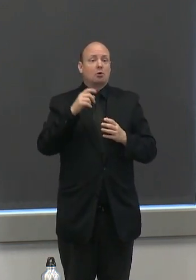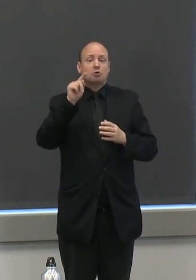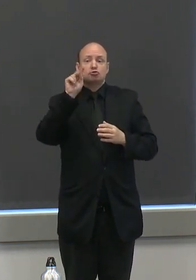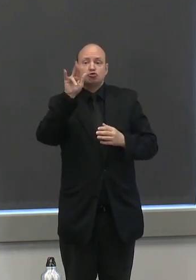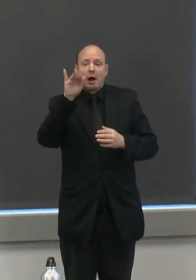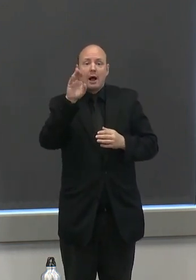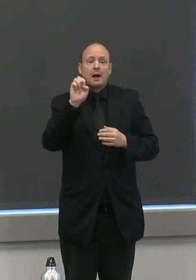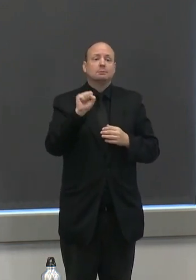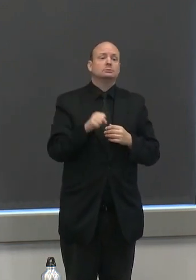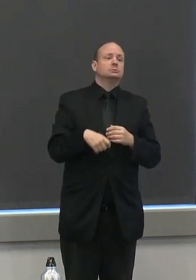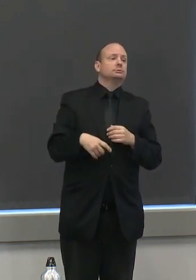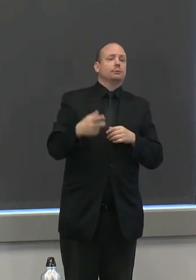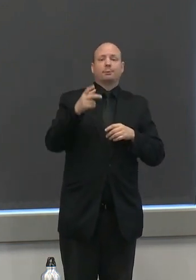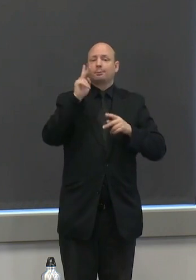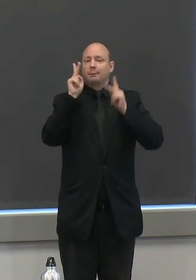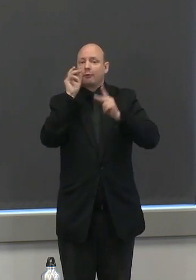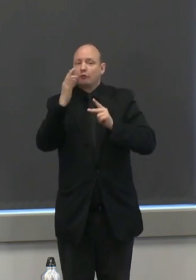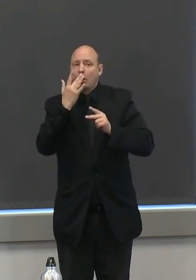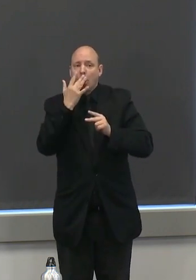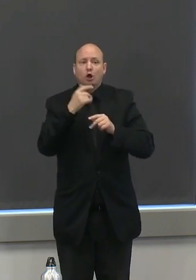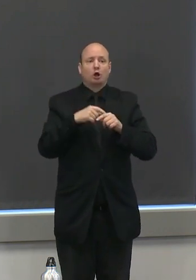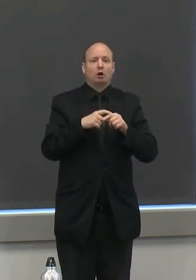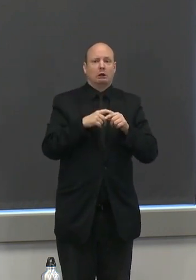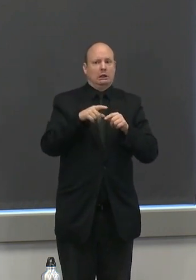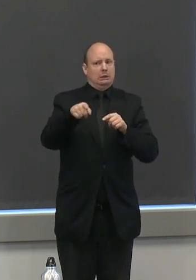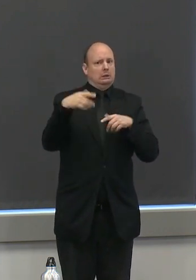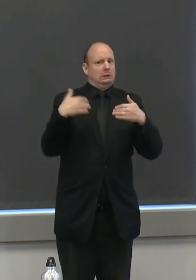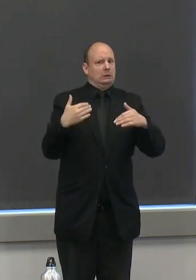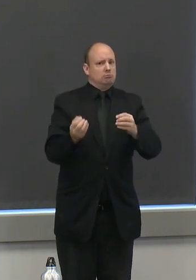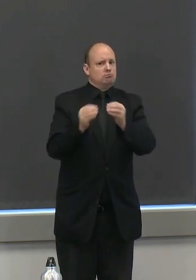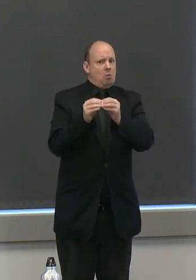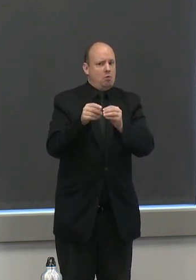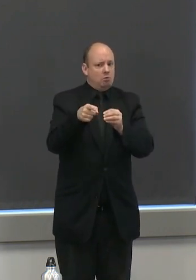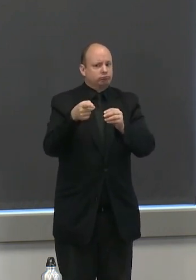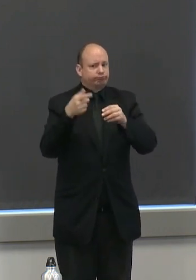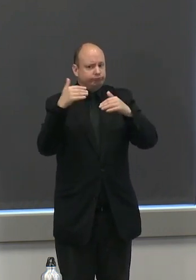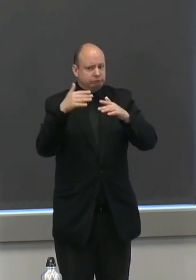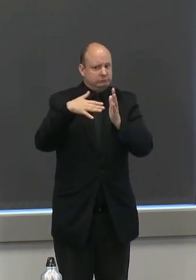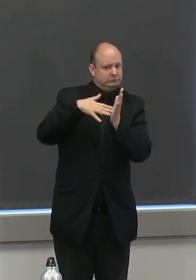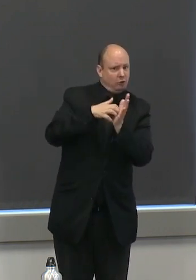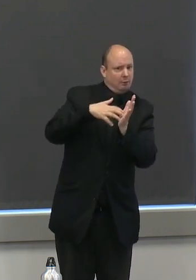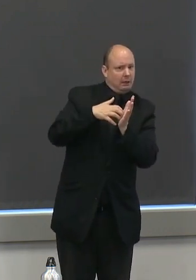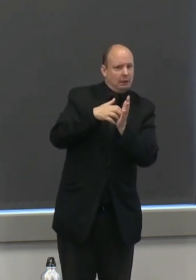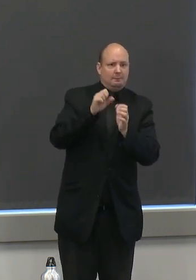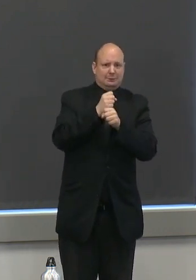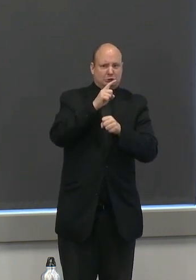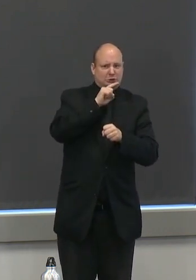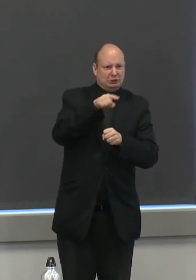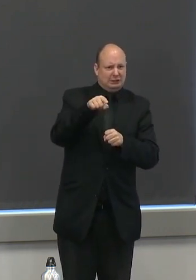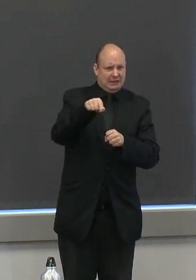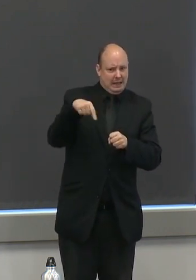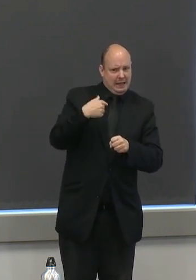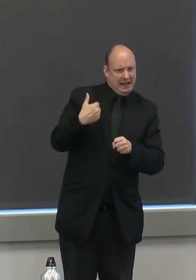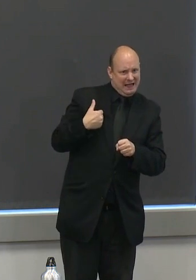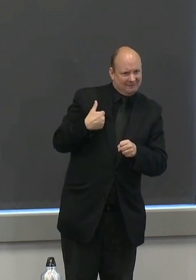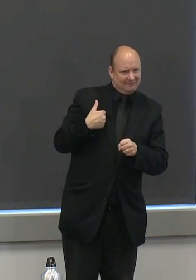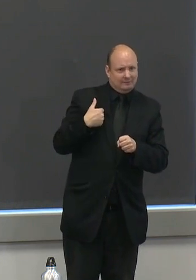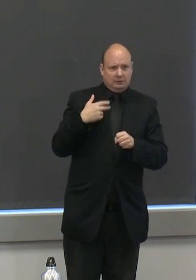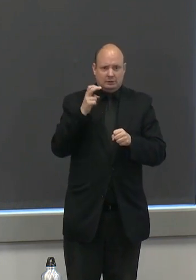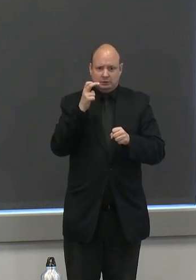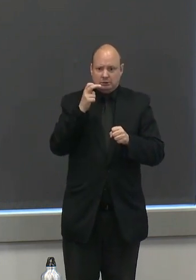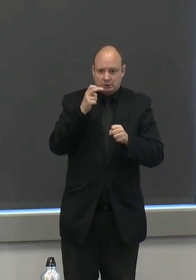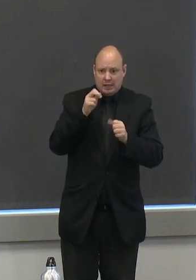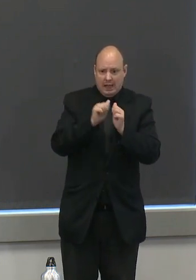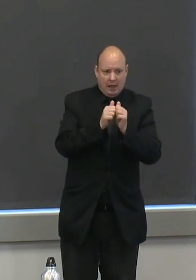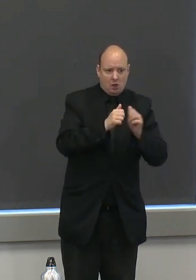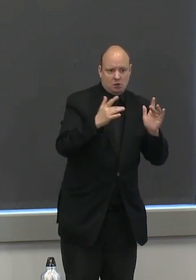are especially vulnerable to the virus and we will make sure that we have the contract contact tracing capacity